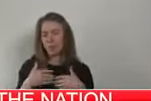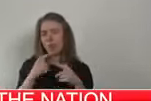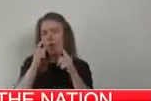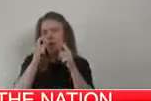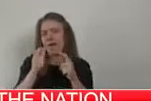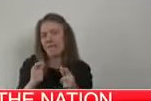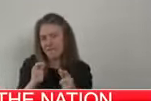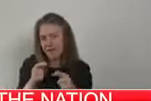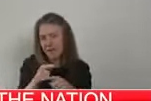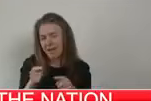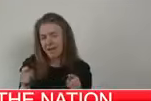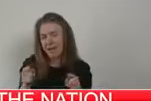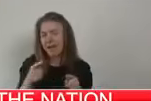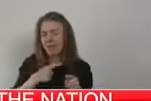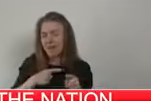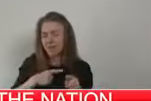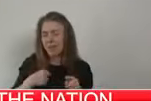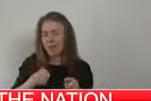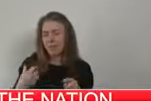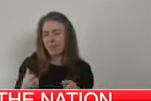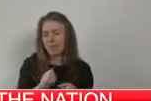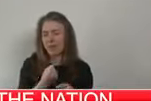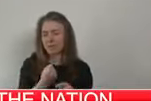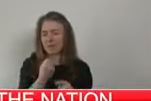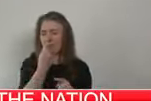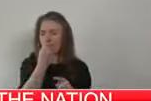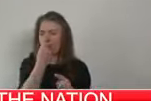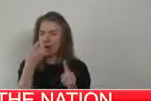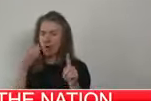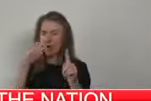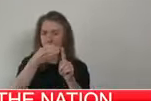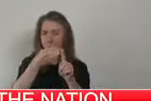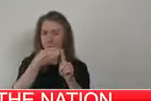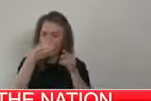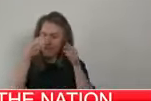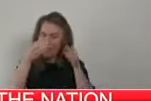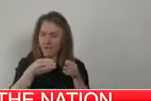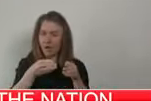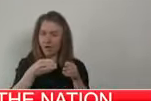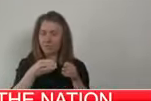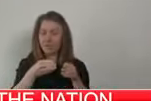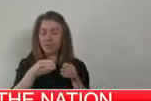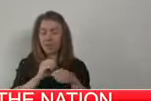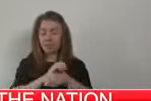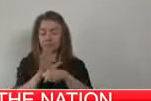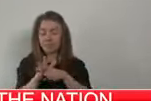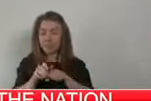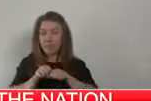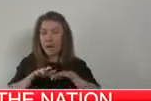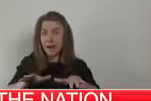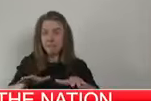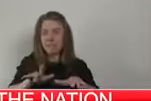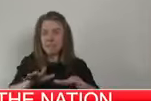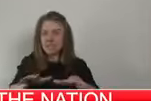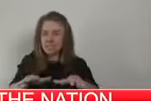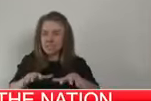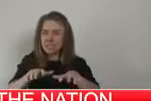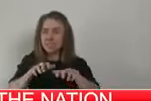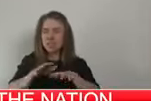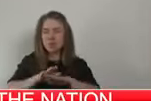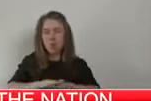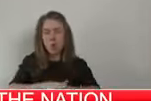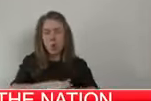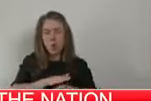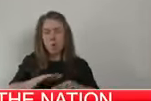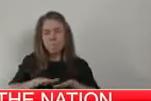That's why we have to focus on one simple goal to slow down COVID-19. Slowing it